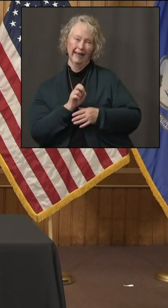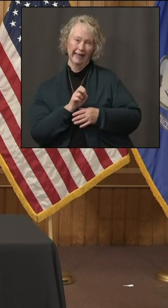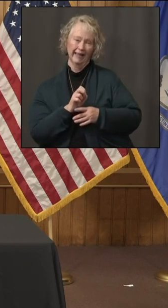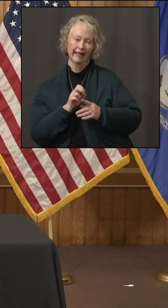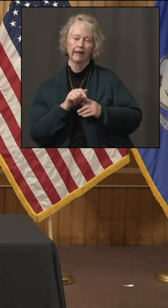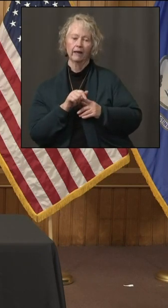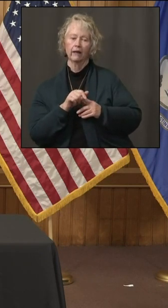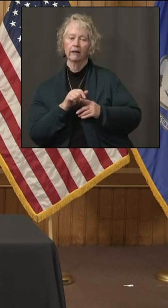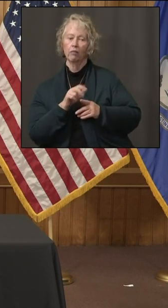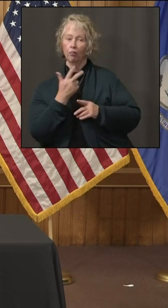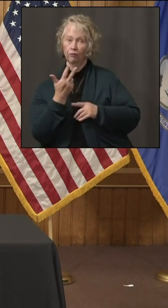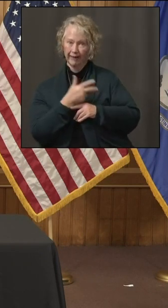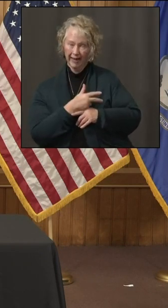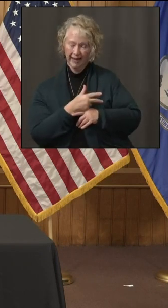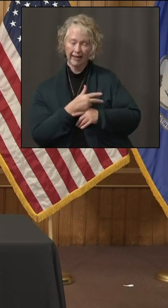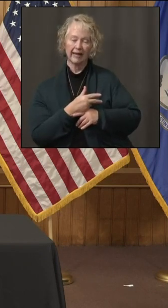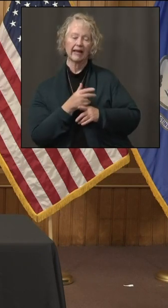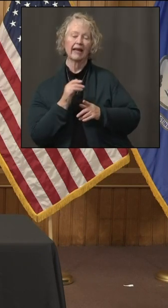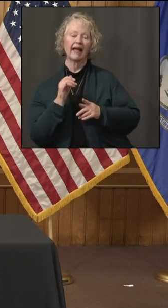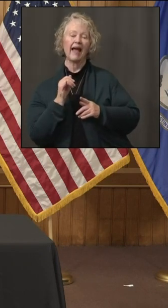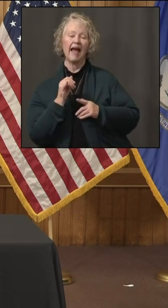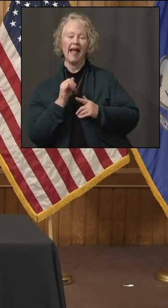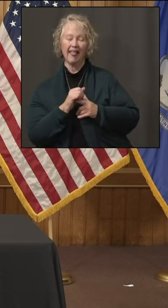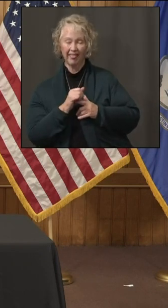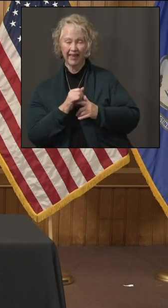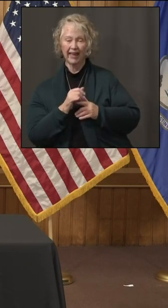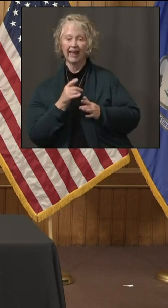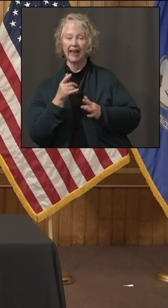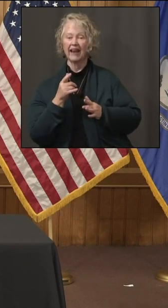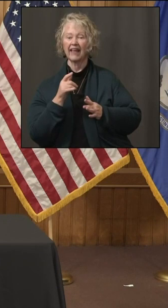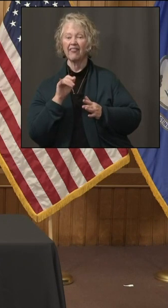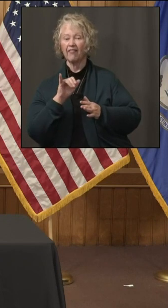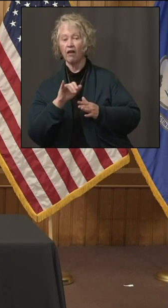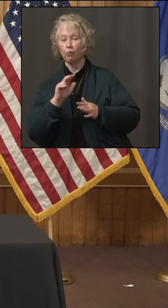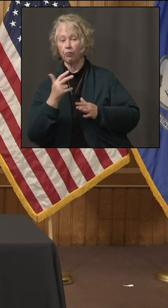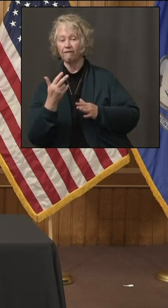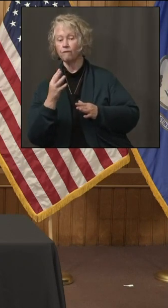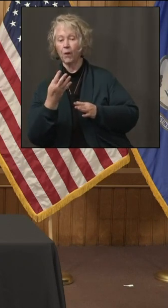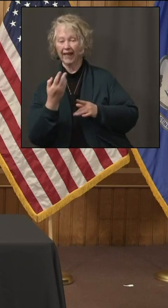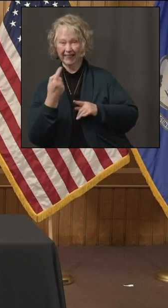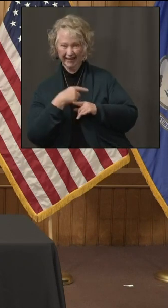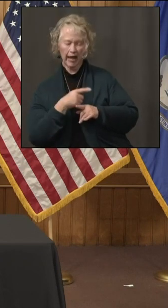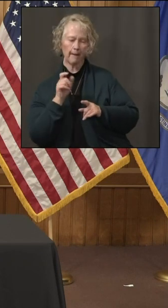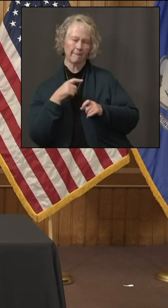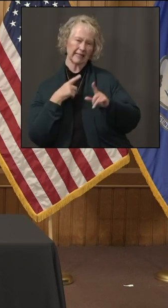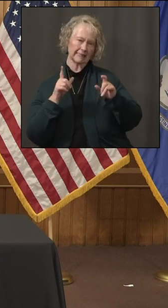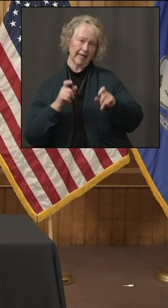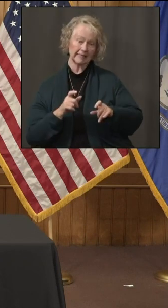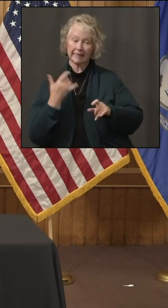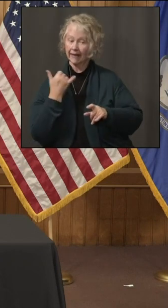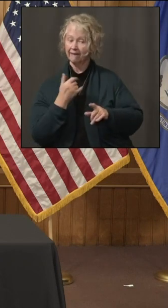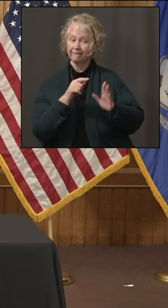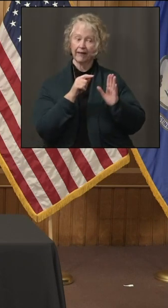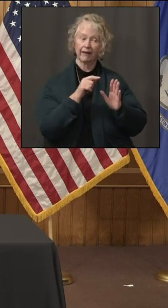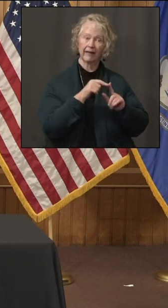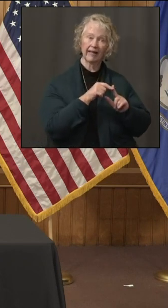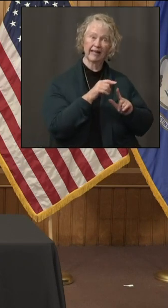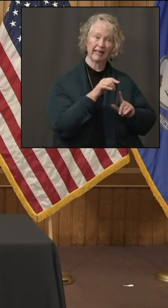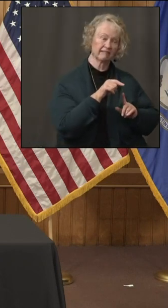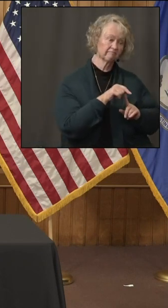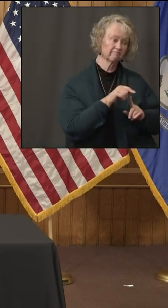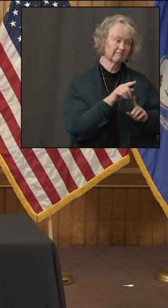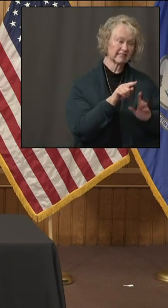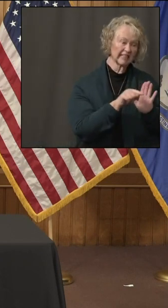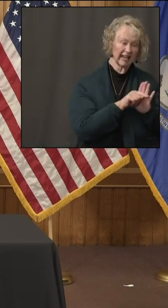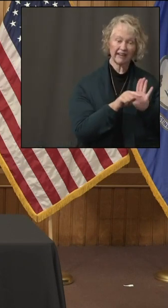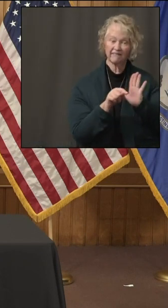day four. If both are negative, then you can leave quarantine. And then there was something, too, about if a traveler is out of